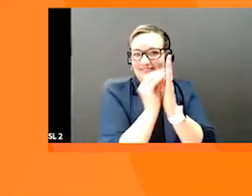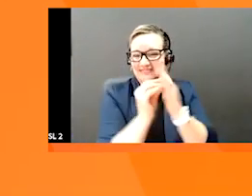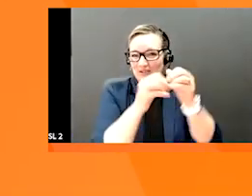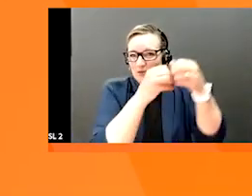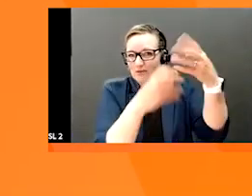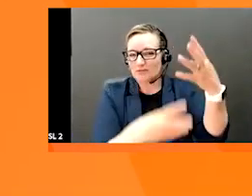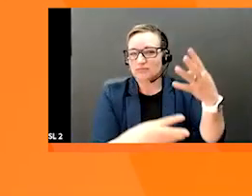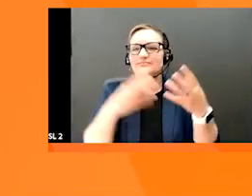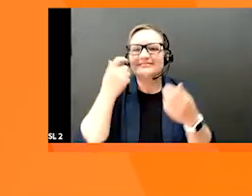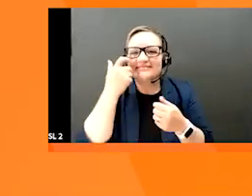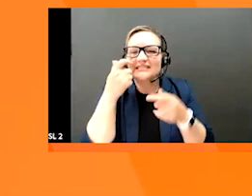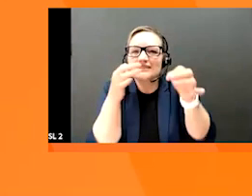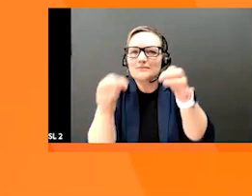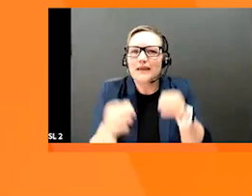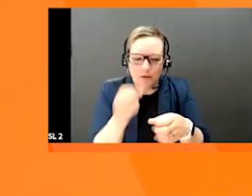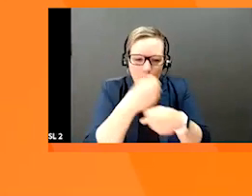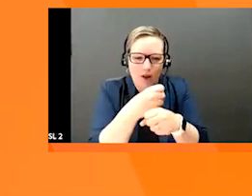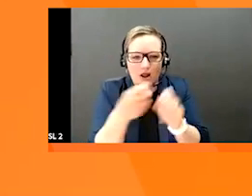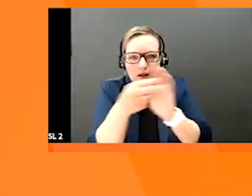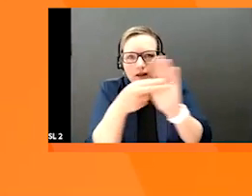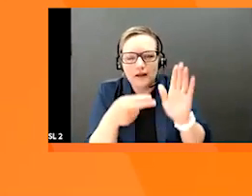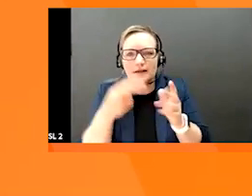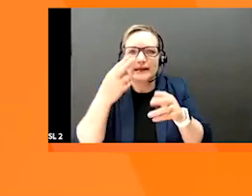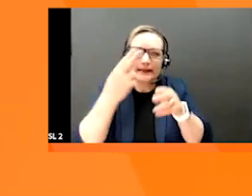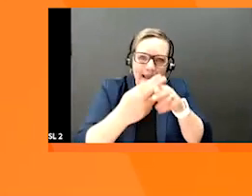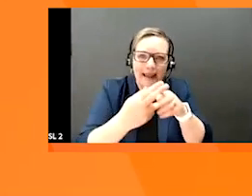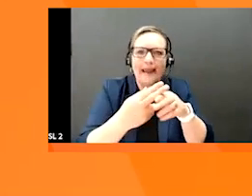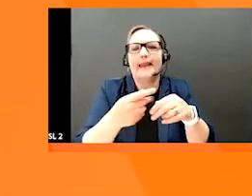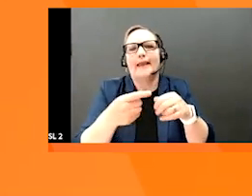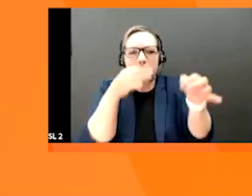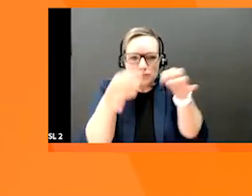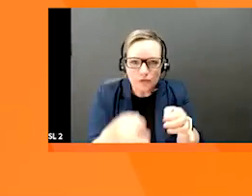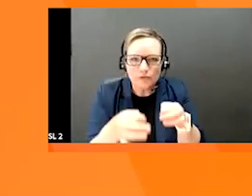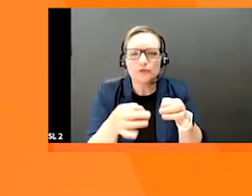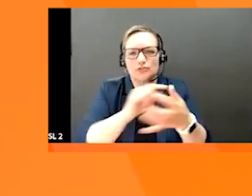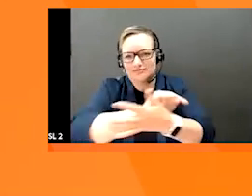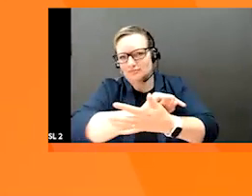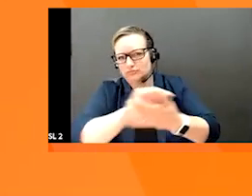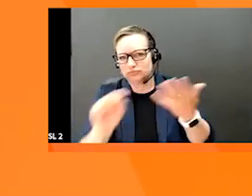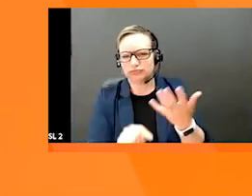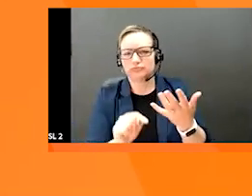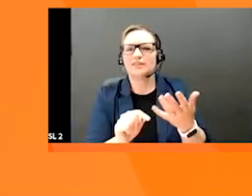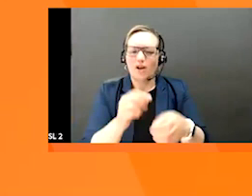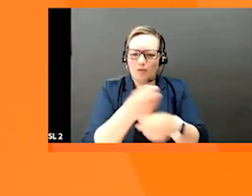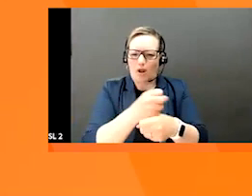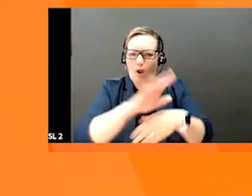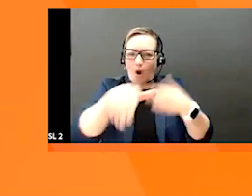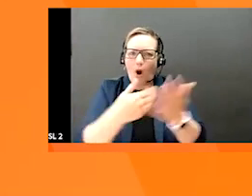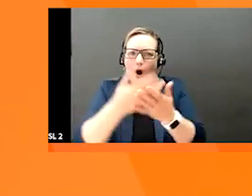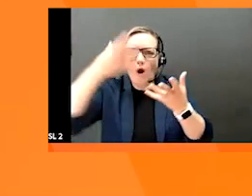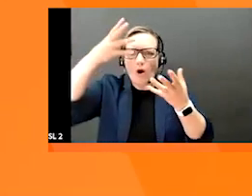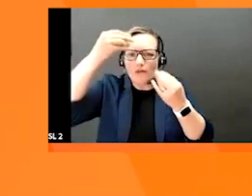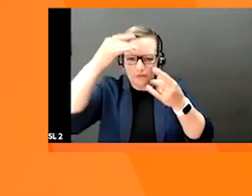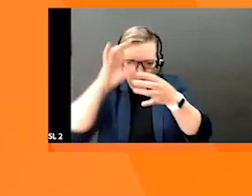identifiers, Linda touched base on it, on how important it is to have your content and what we call attributes. Attributes are all the